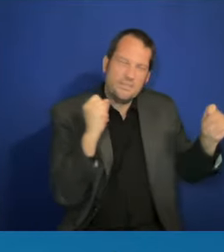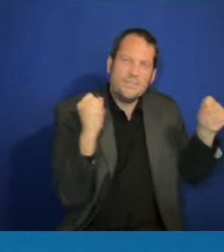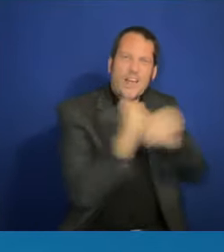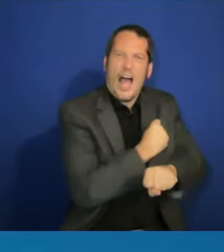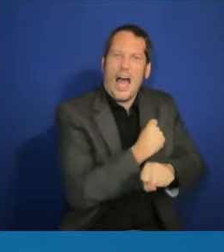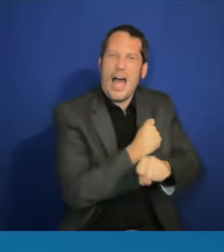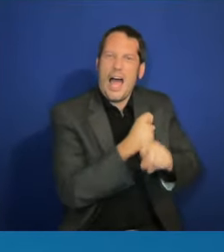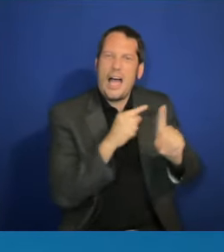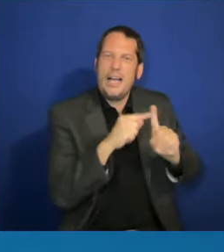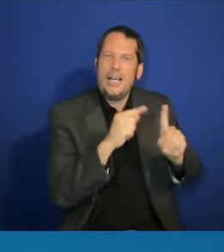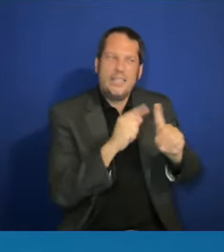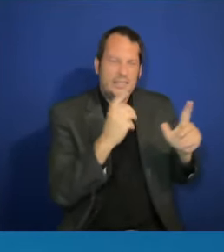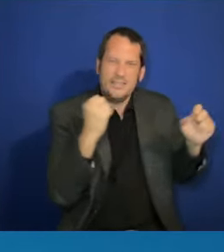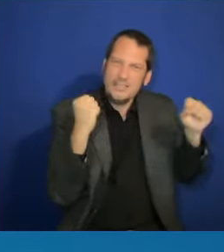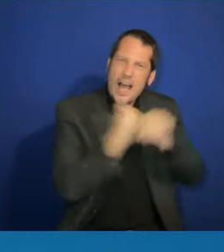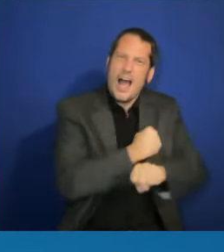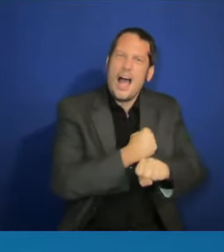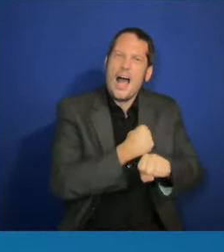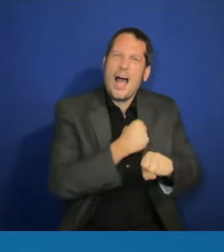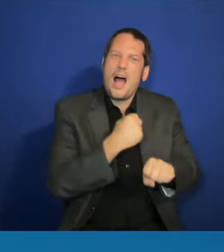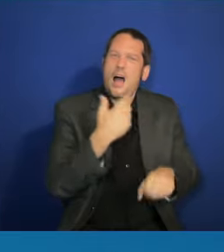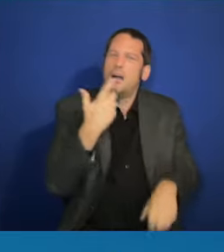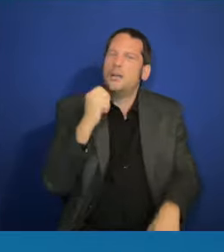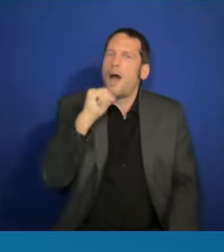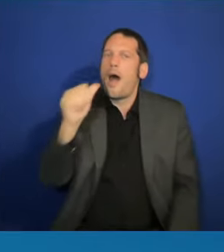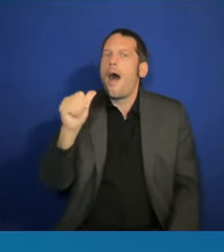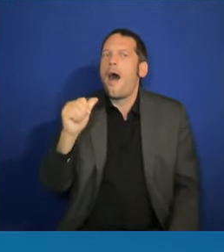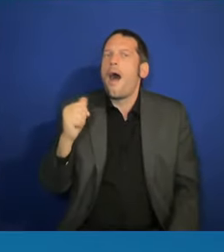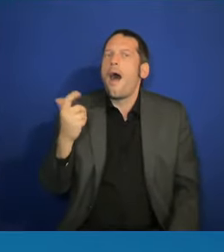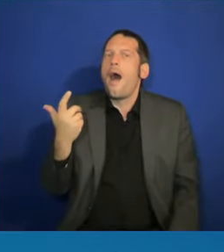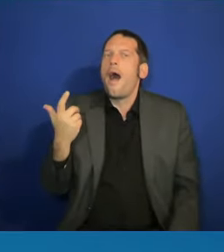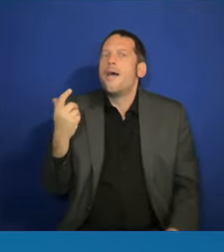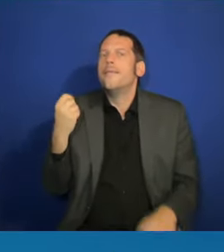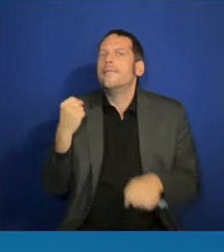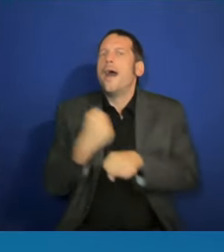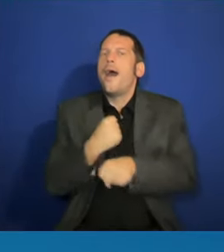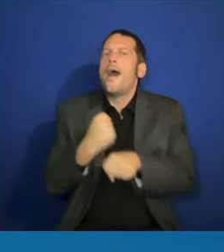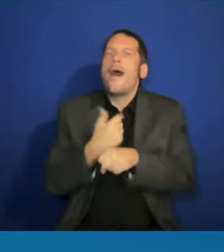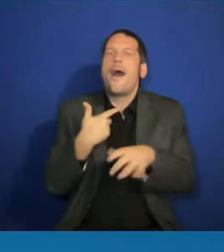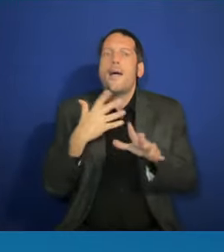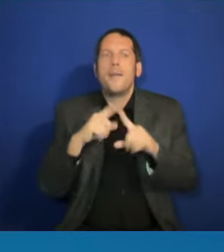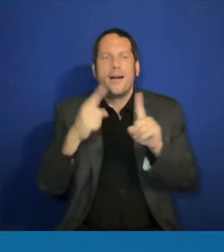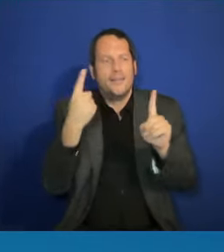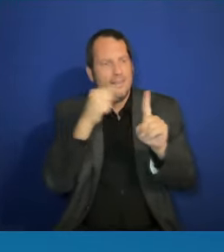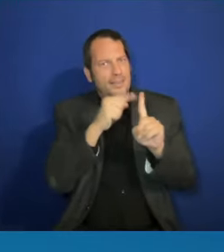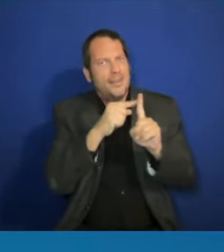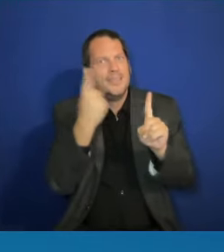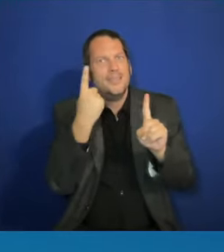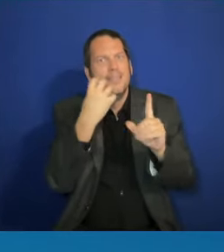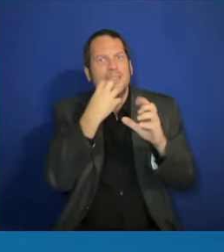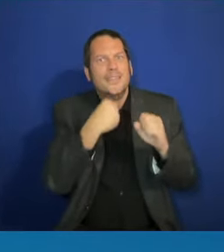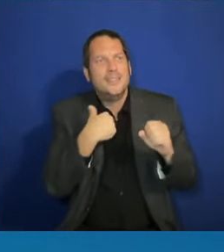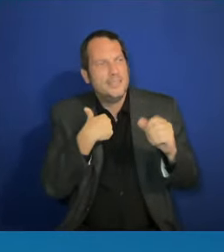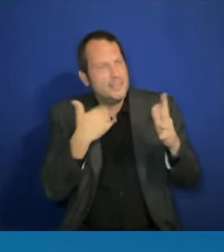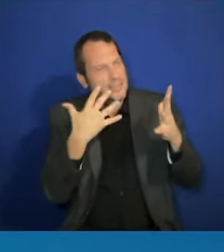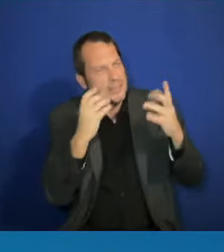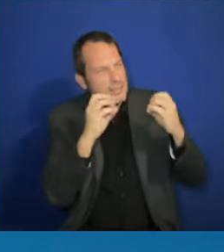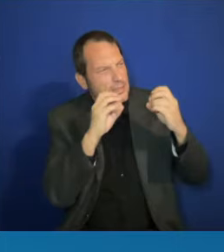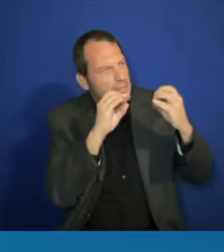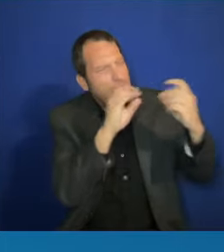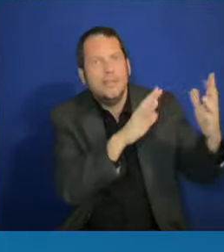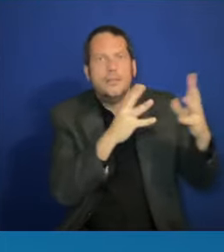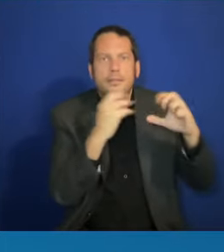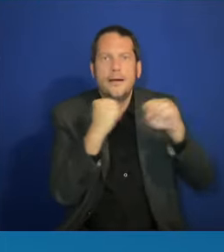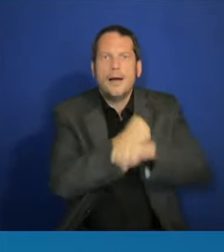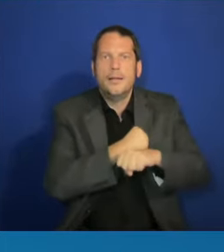something. And so in spite of what we might see on the evening news that causes us to have great concern about what's